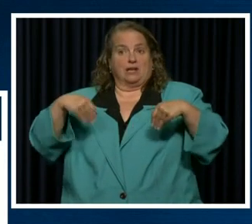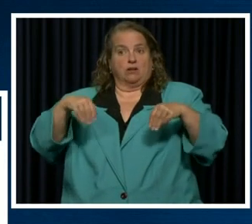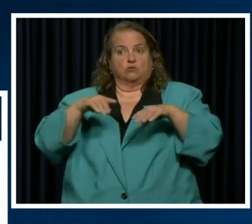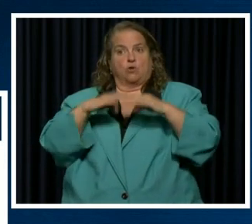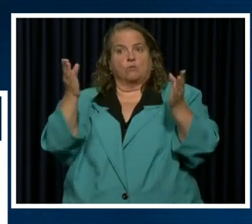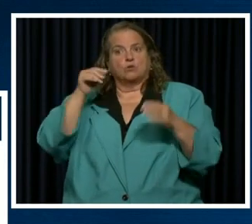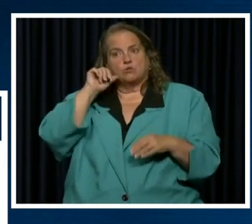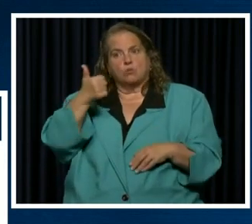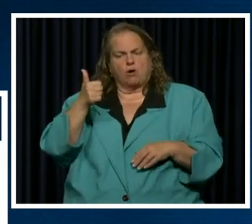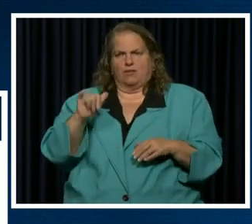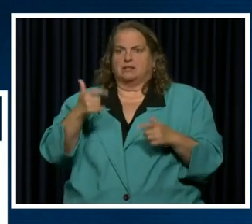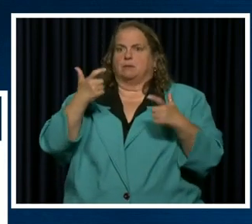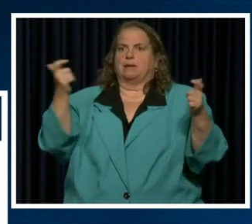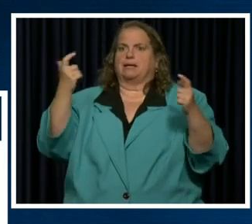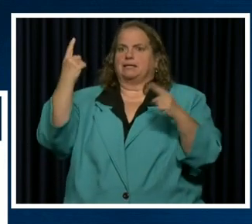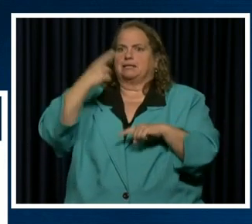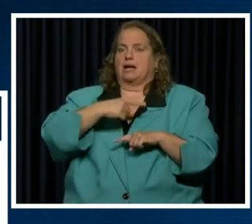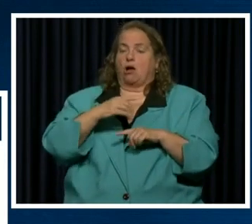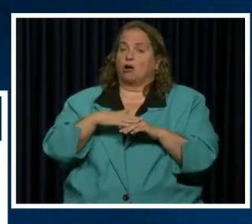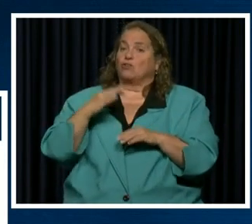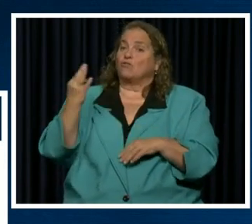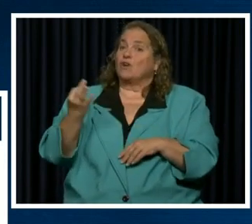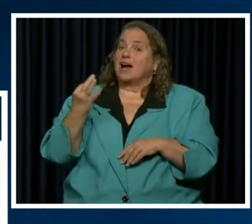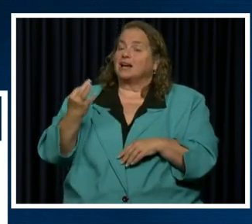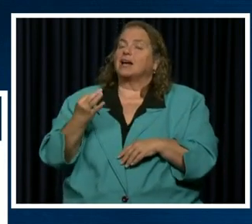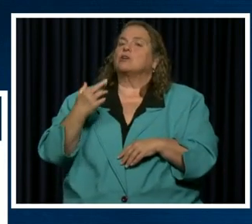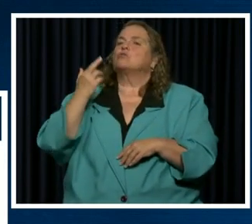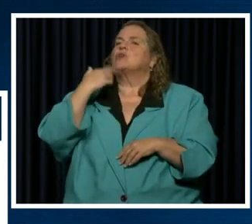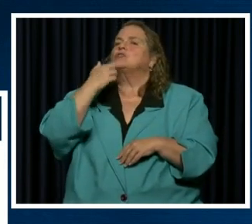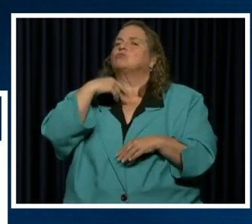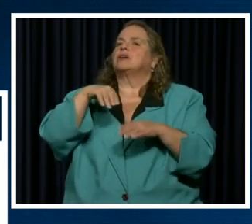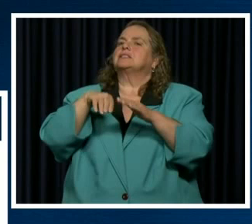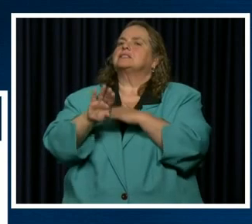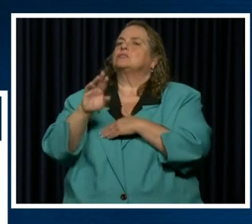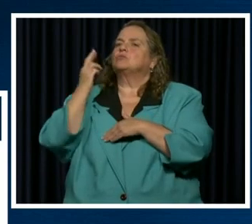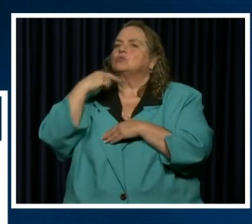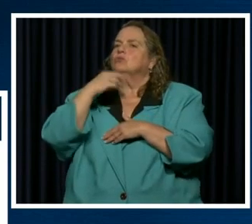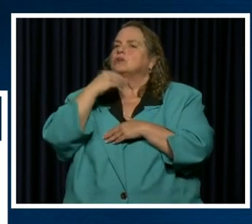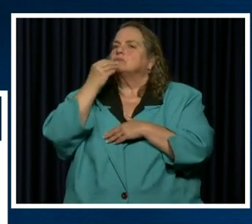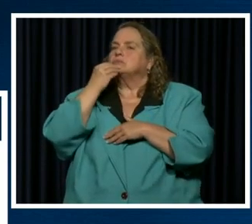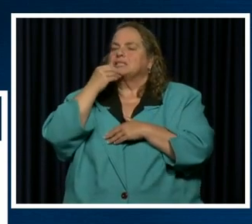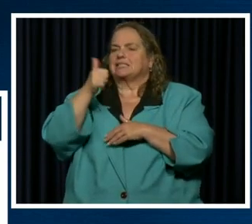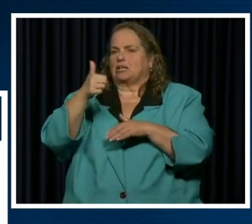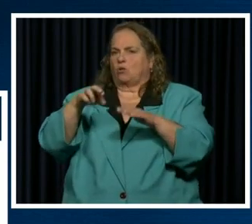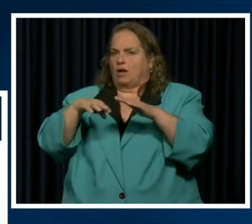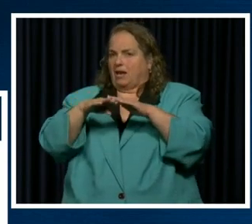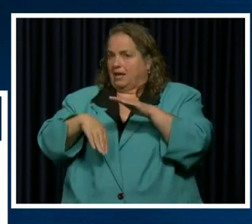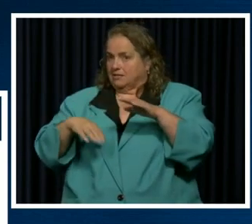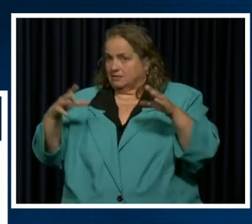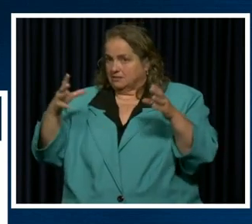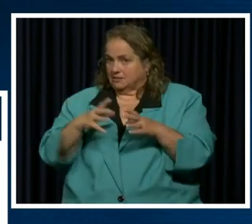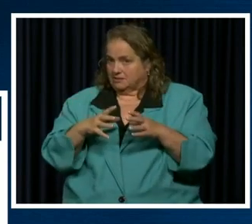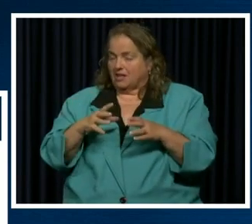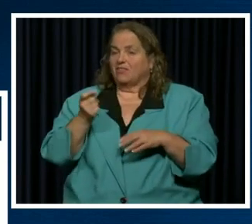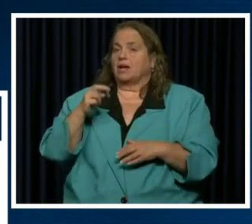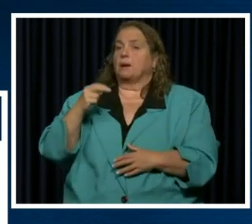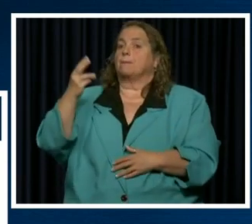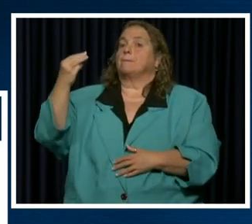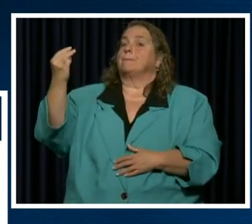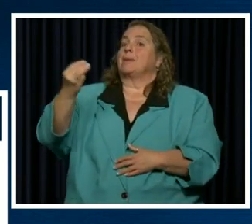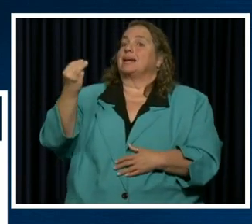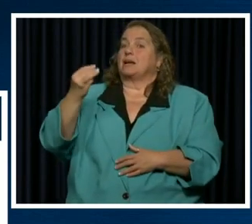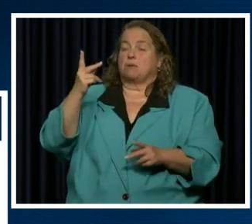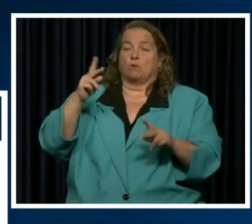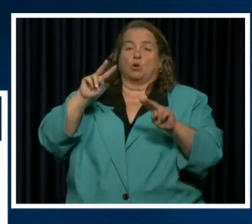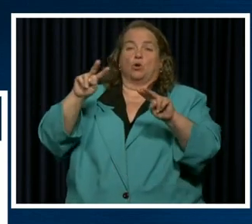That's a really big day on Friday, restaurants and the ability to get together with 10 or less. And then look at Monday. I know people have